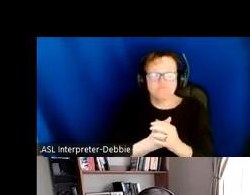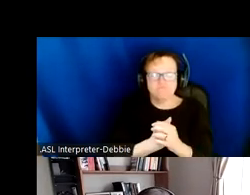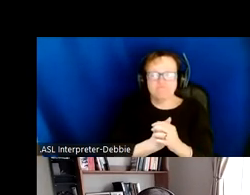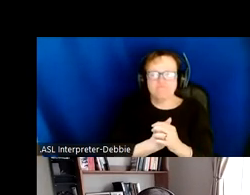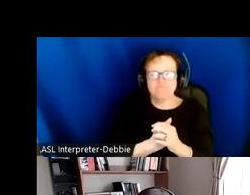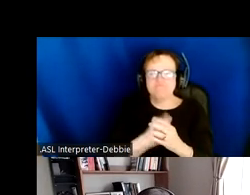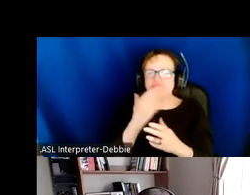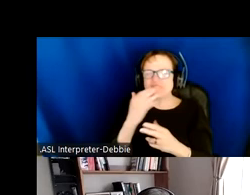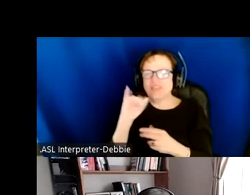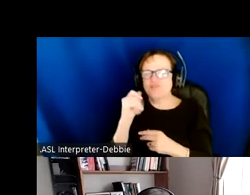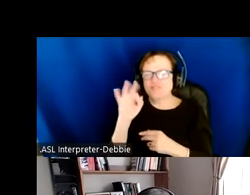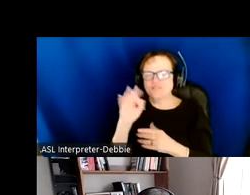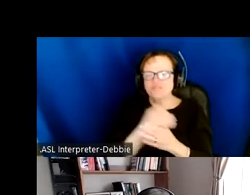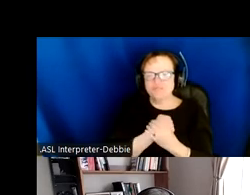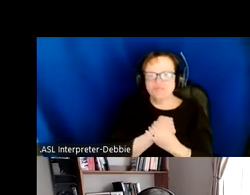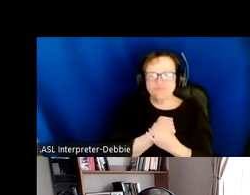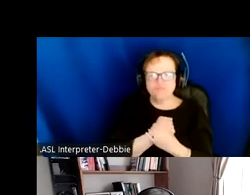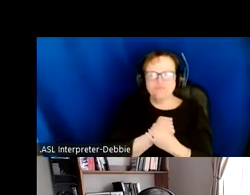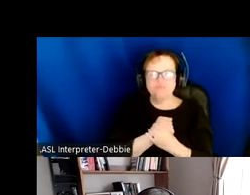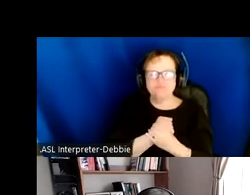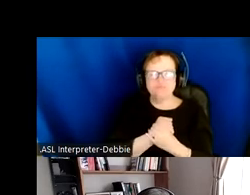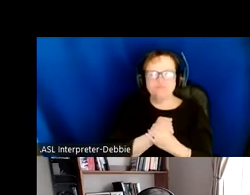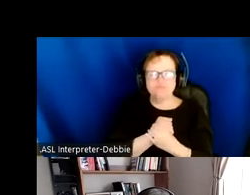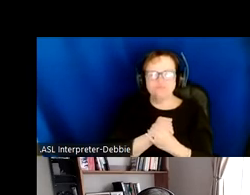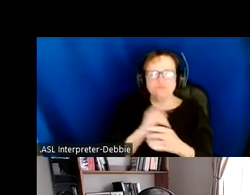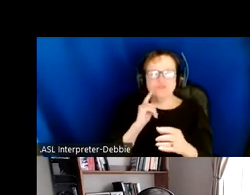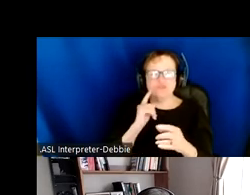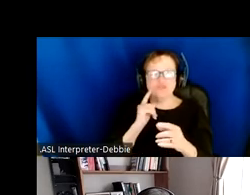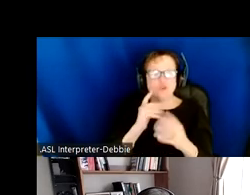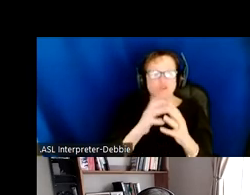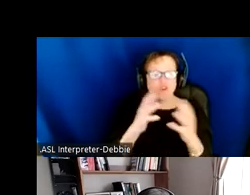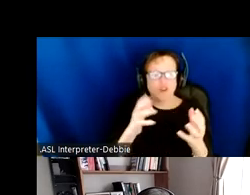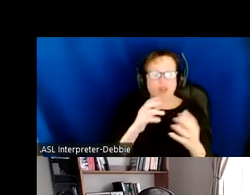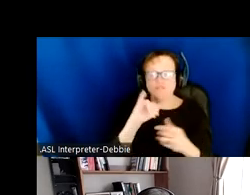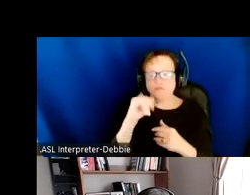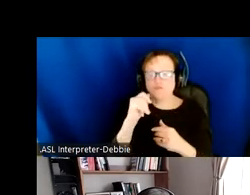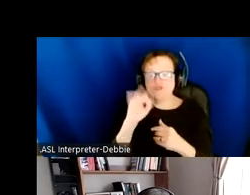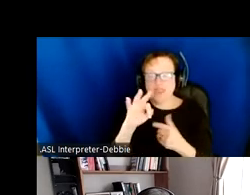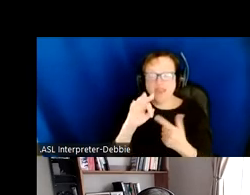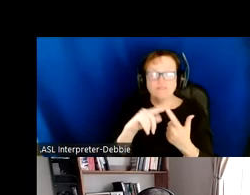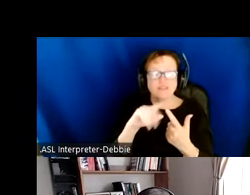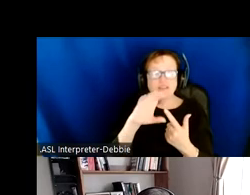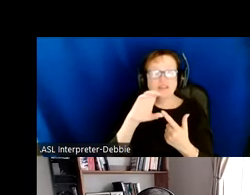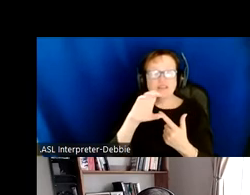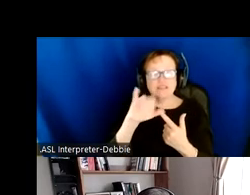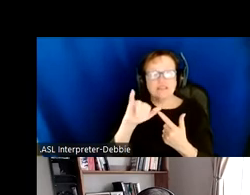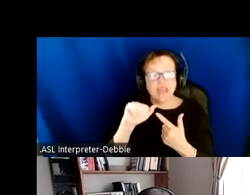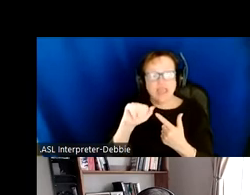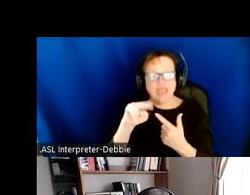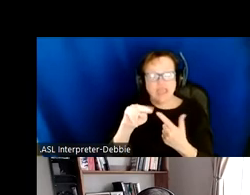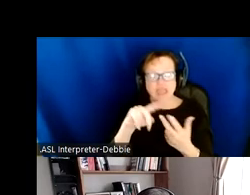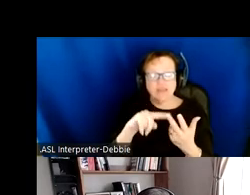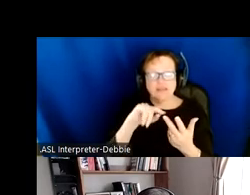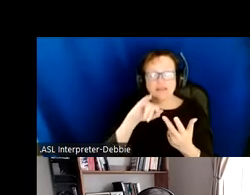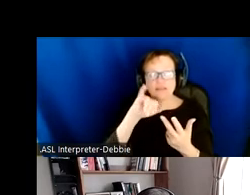Thank you, Jeff. So you've heard a lot from Jeff and Sayan and Yongjie as well as the intro from David